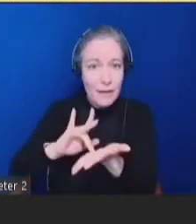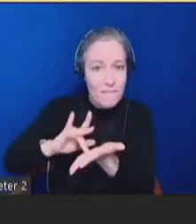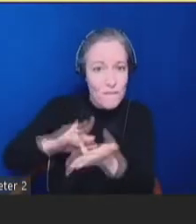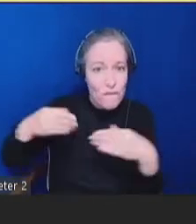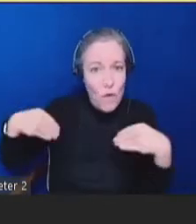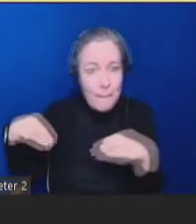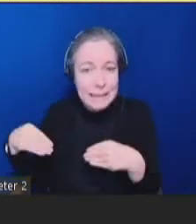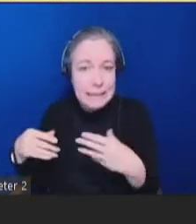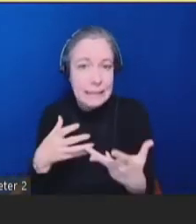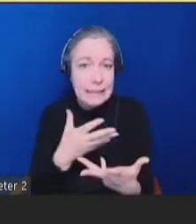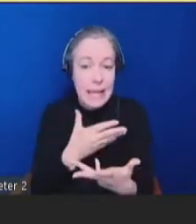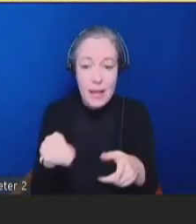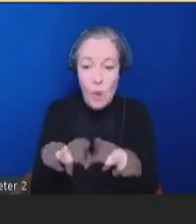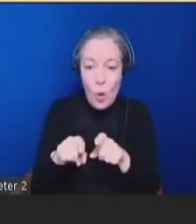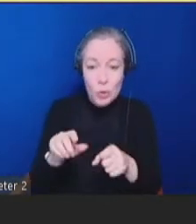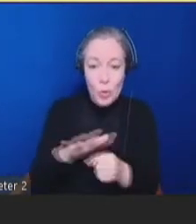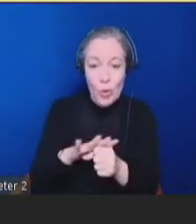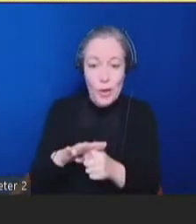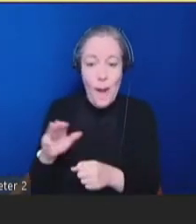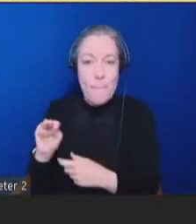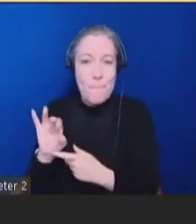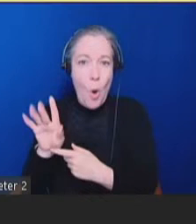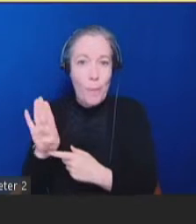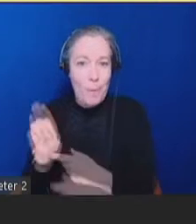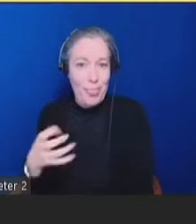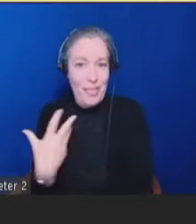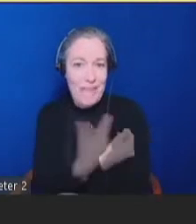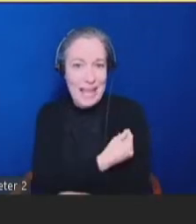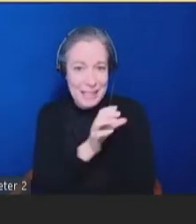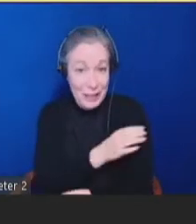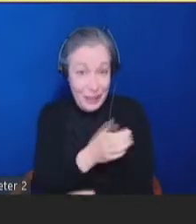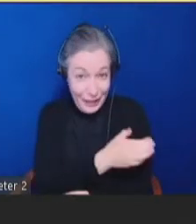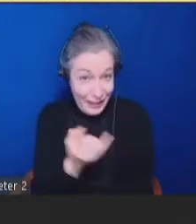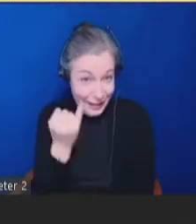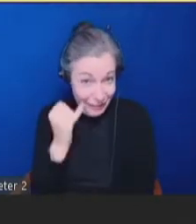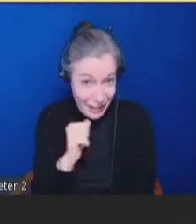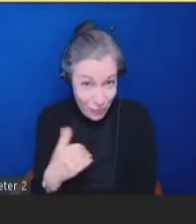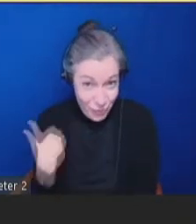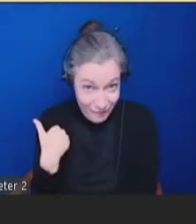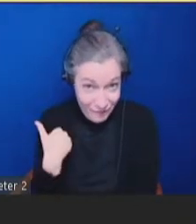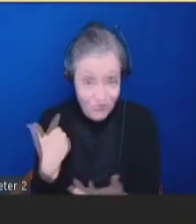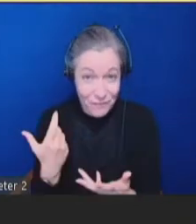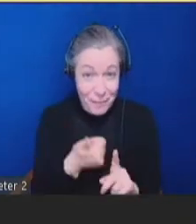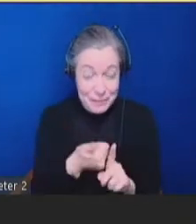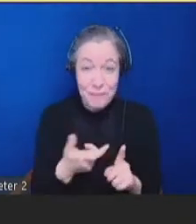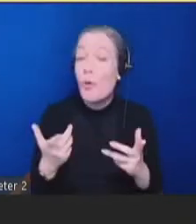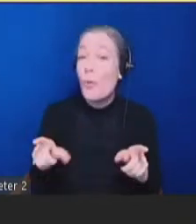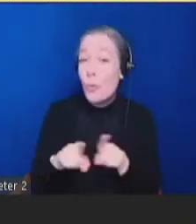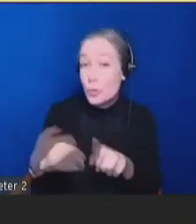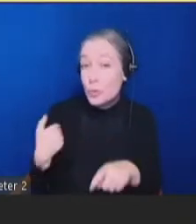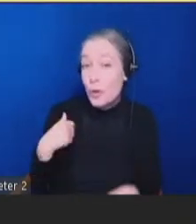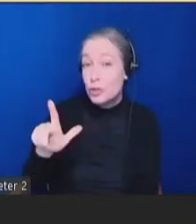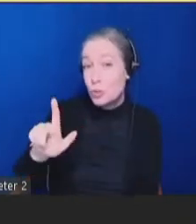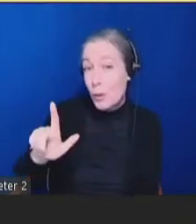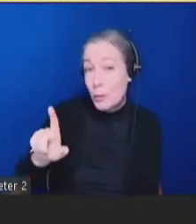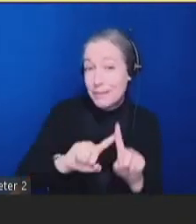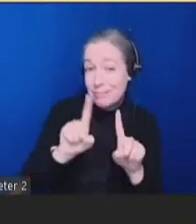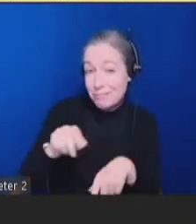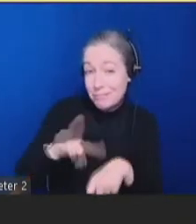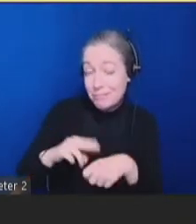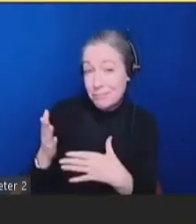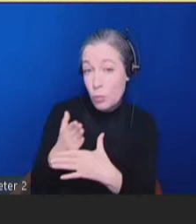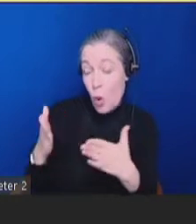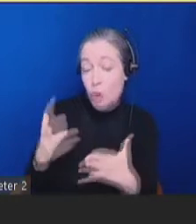don't already have one themselves. We also have 21 national partners that span across the aging and disability